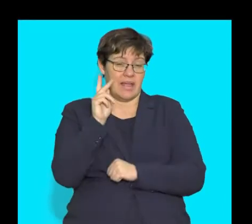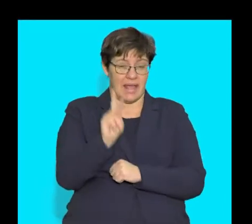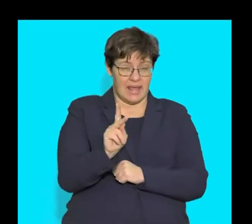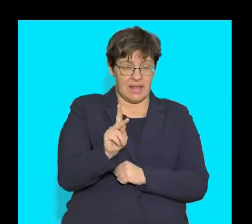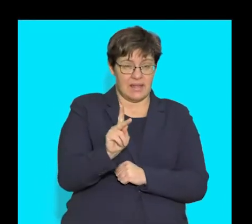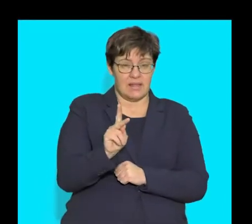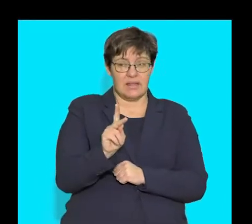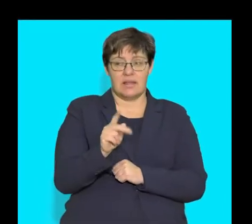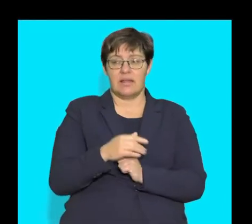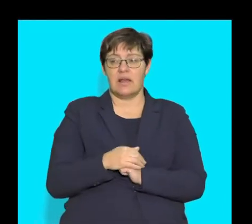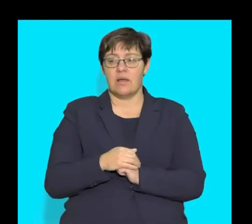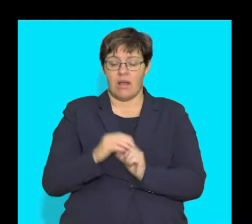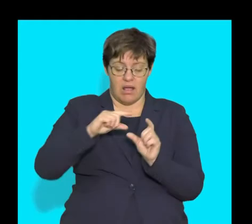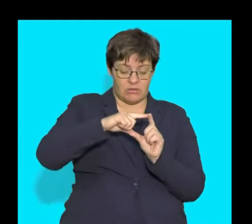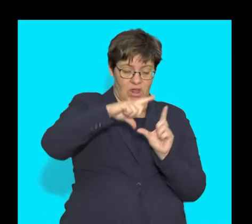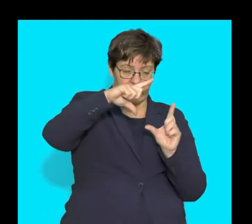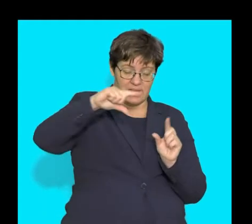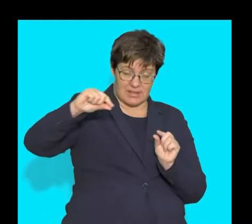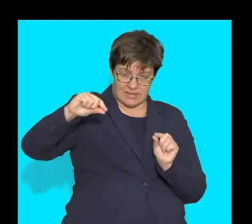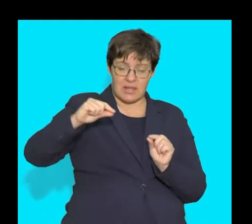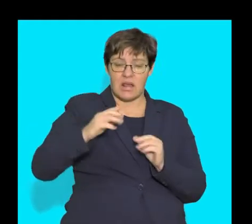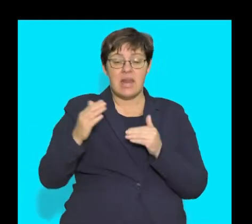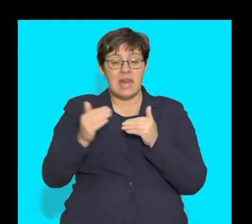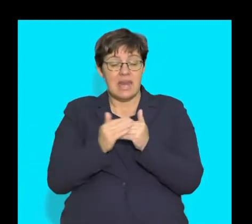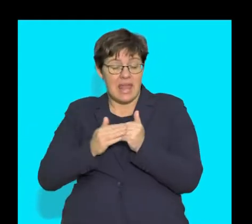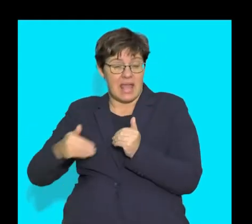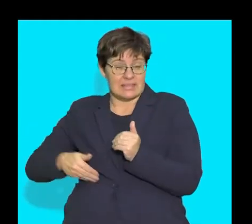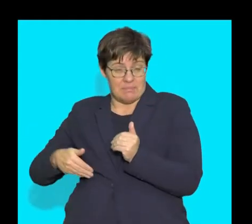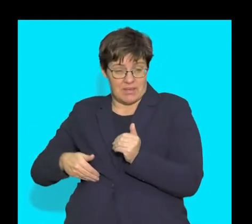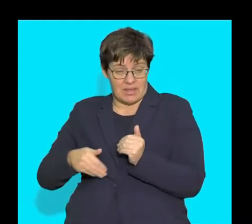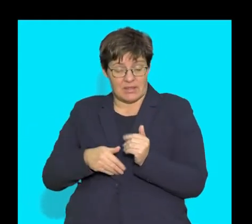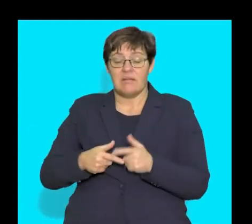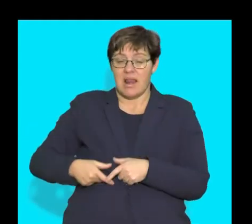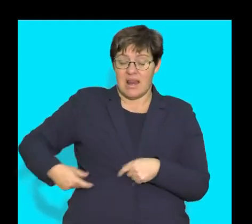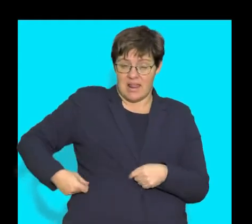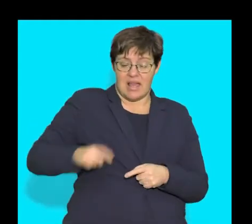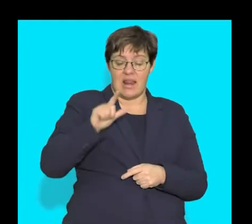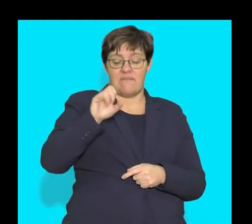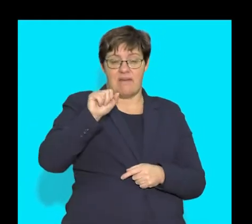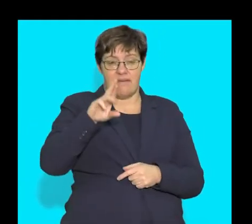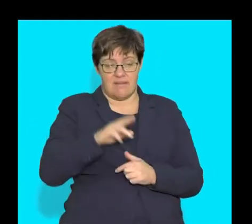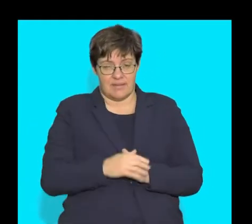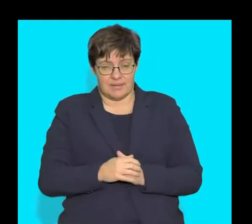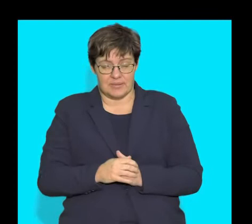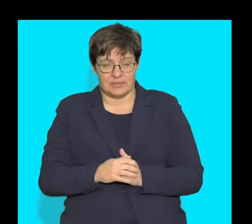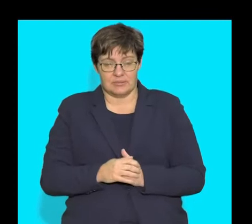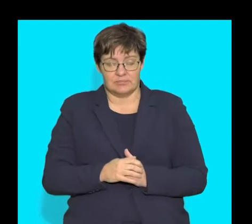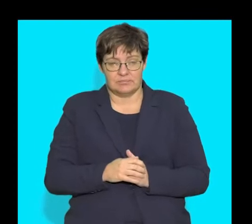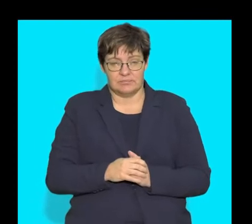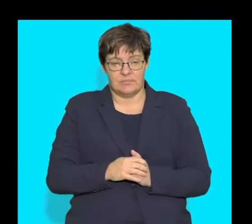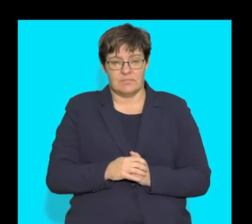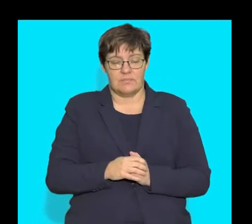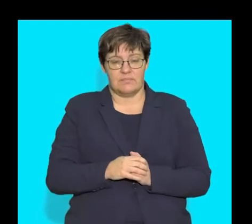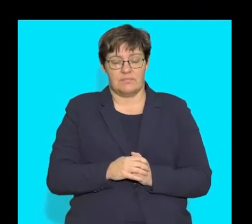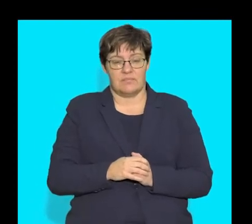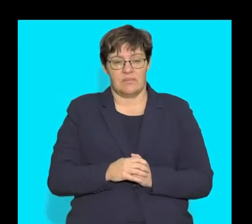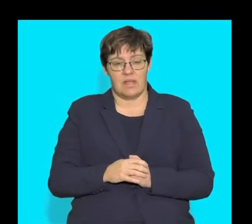structure in close proximity to the stomach which is called the liver. So guys, in this